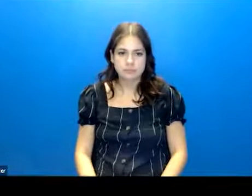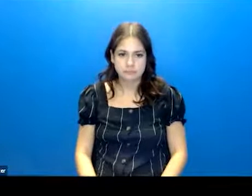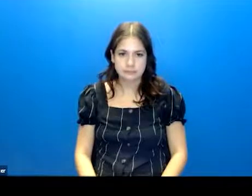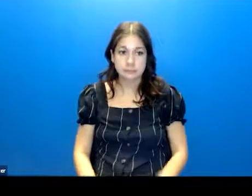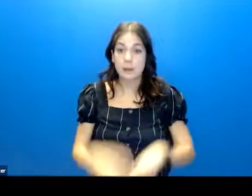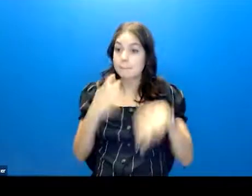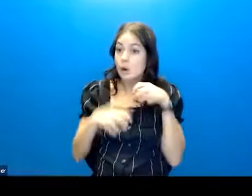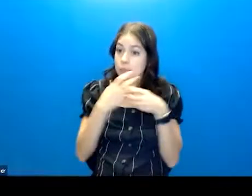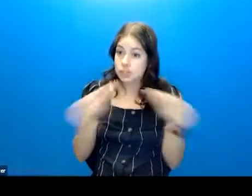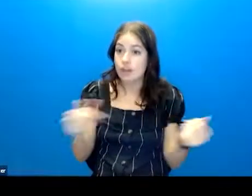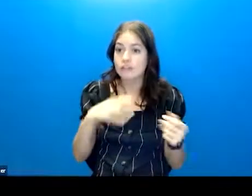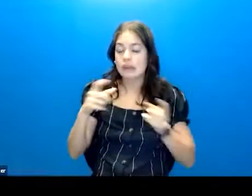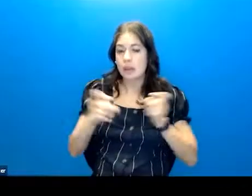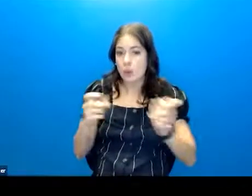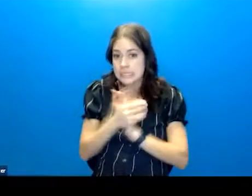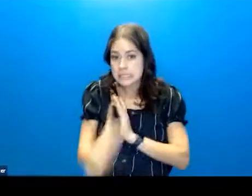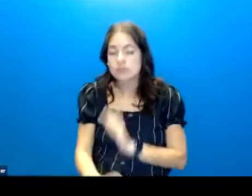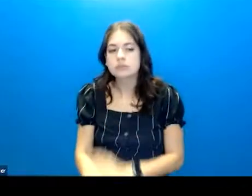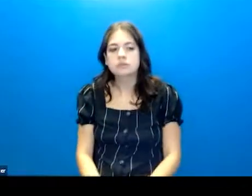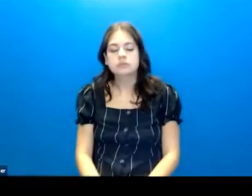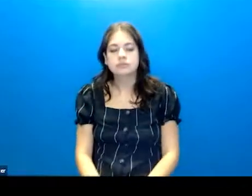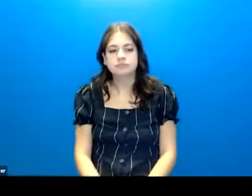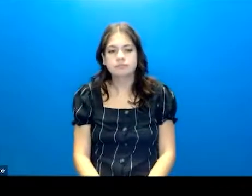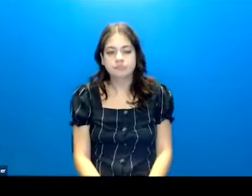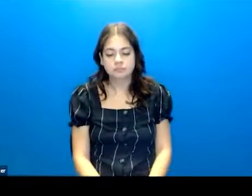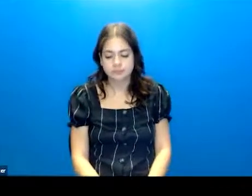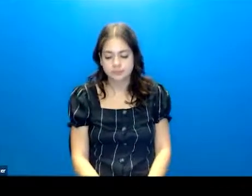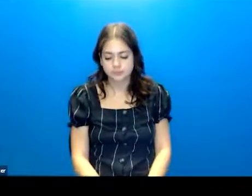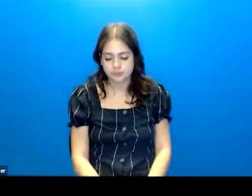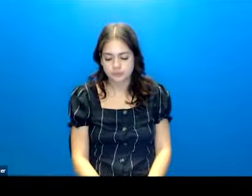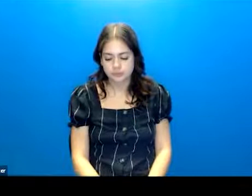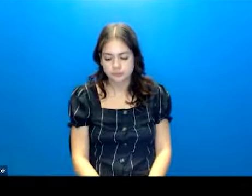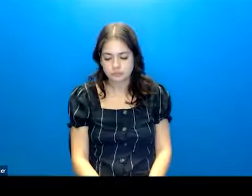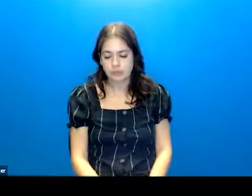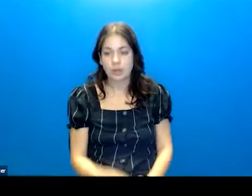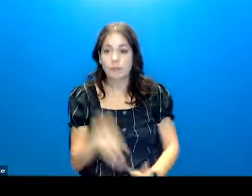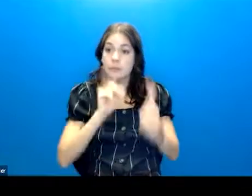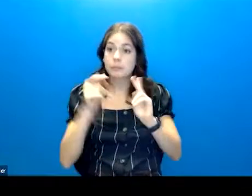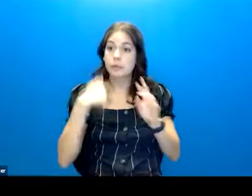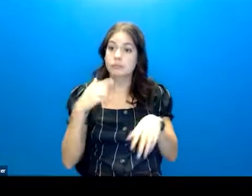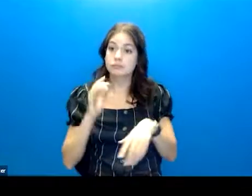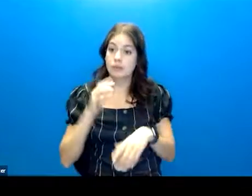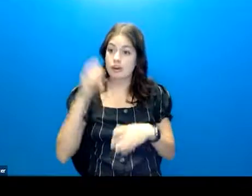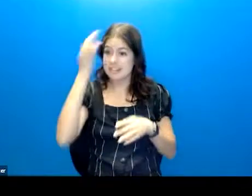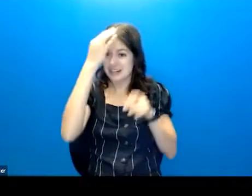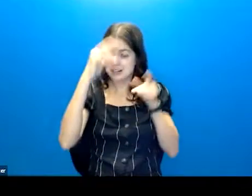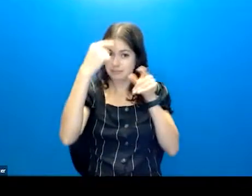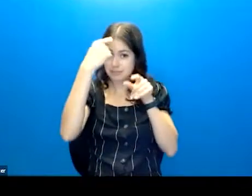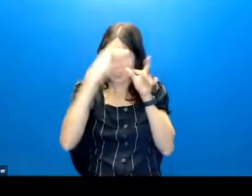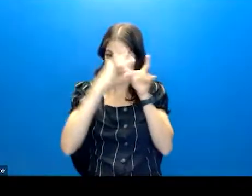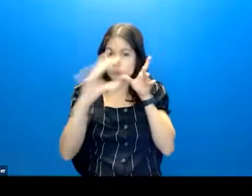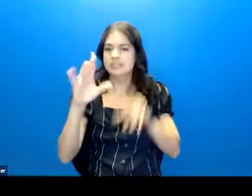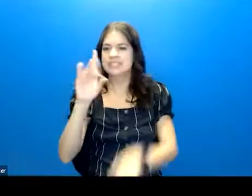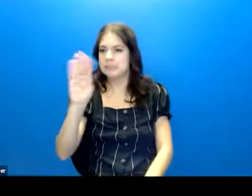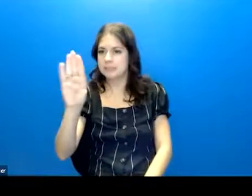Problem solving and coping skills. One of our, our folks on the, the students with psychosis panel brought up DBT.